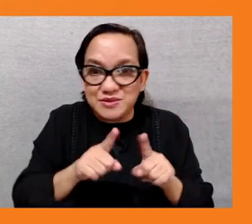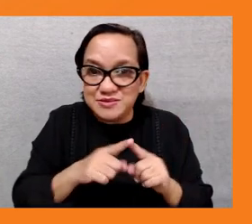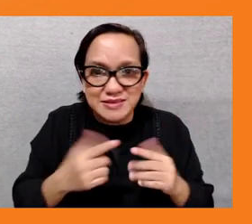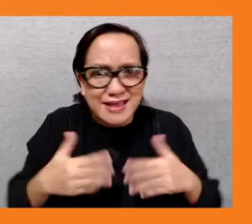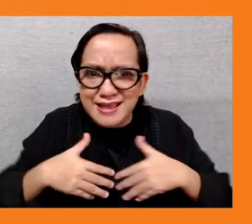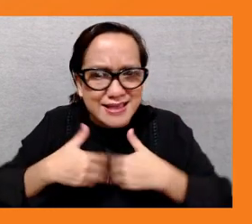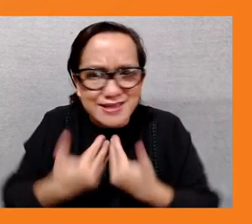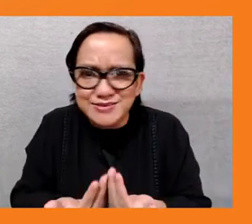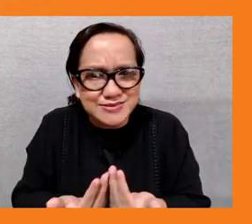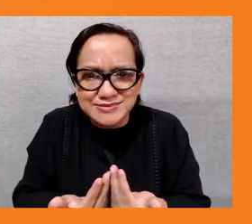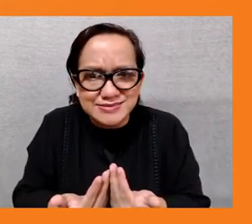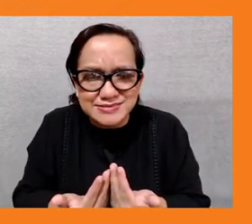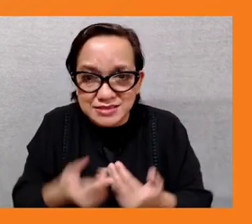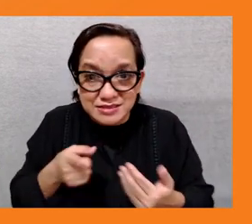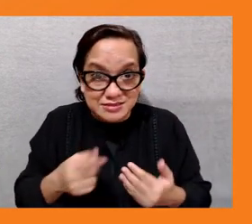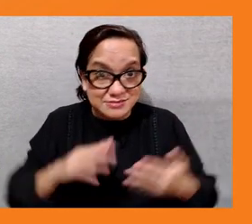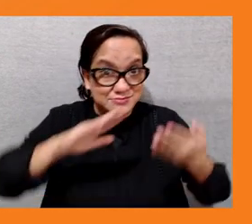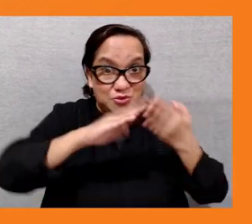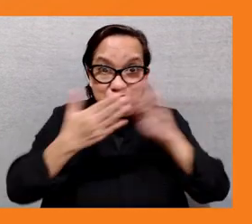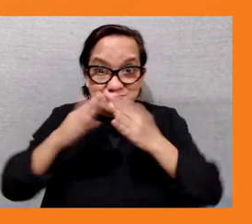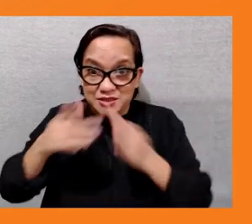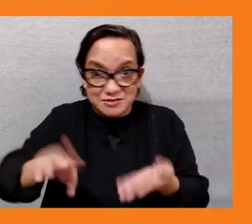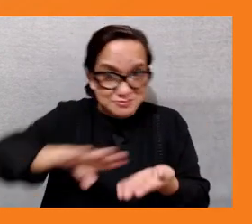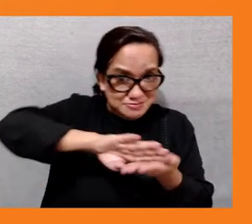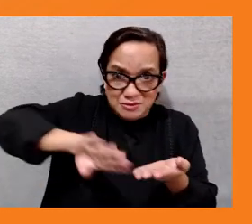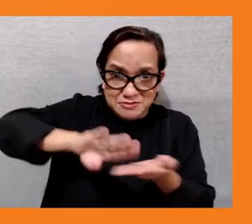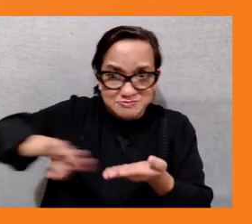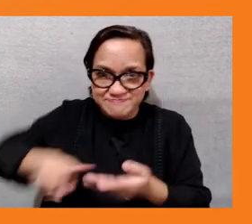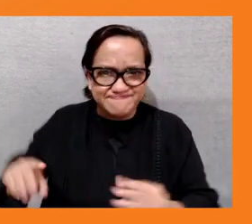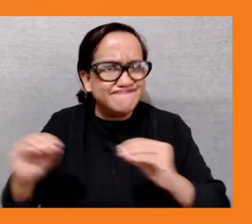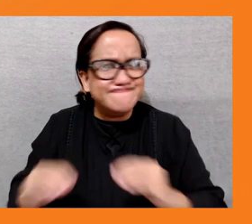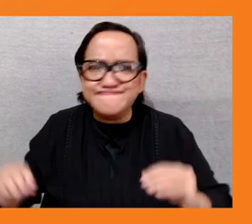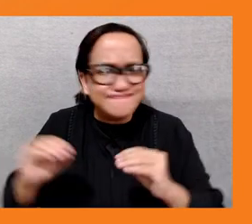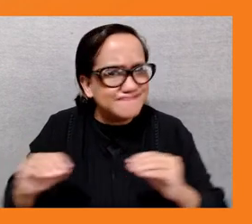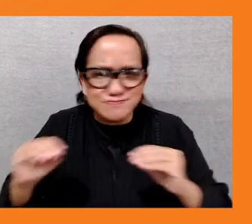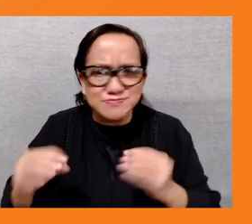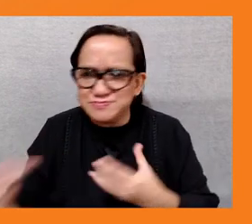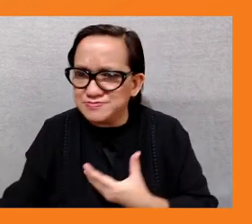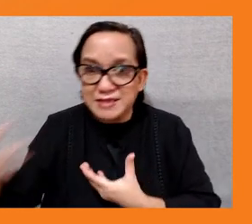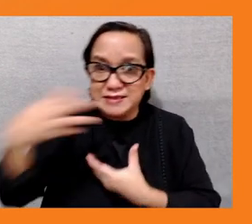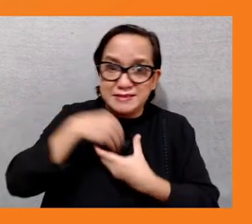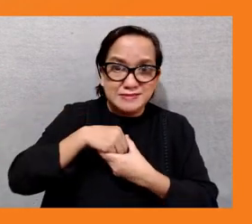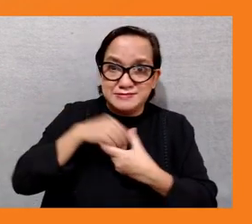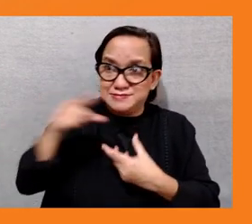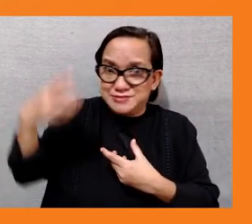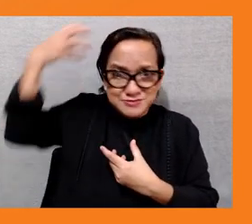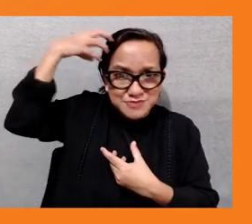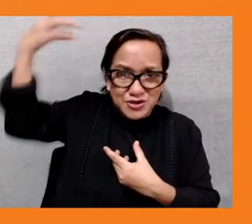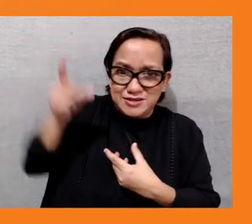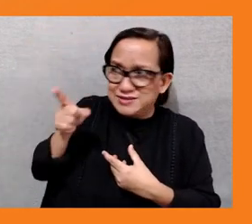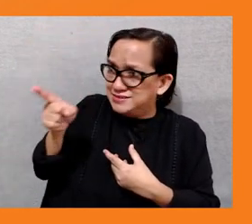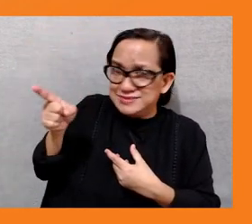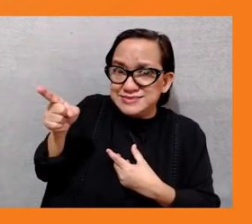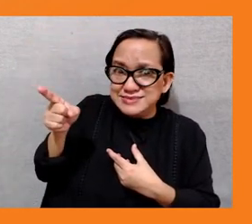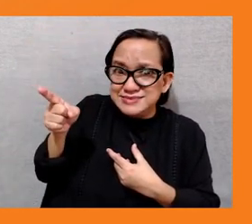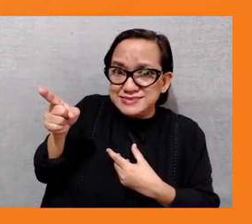opportunities to participate and influence decisions or hold the government accountable in addressing the issues of climate change climate and disaster